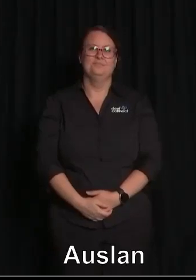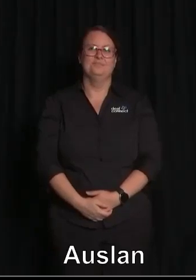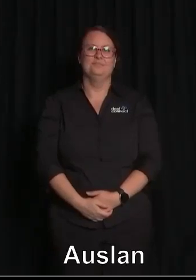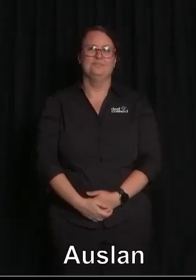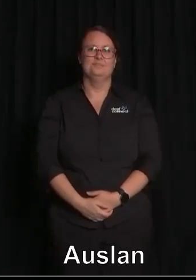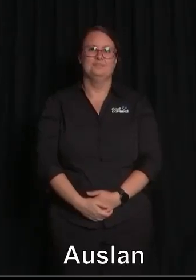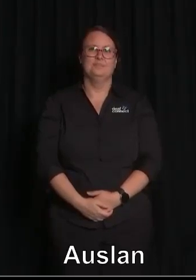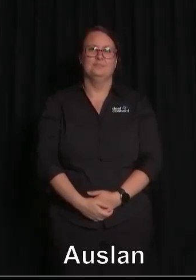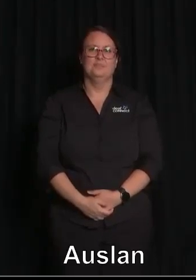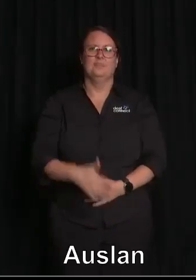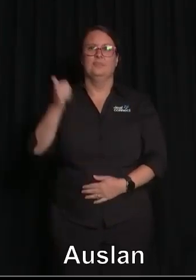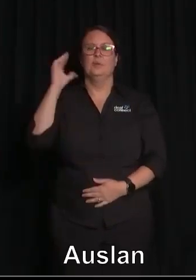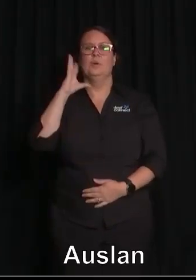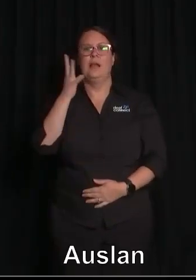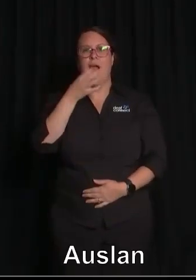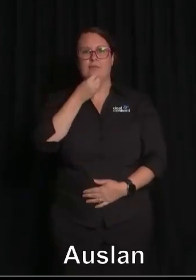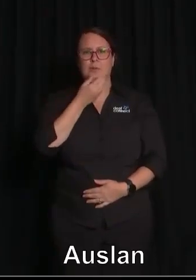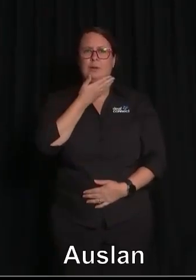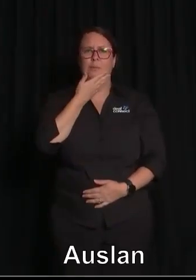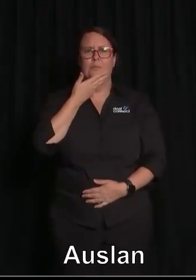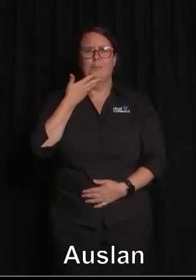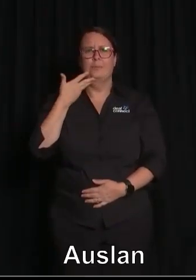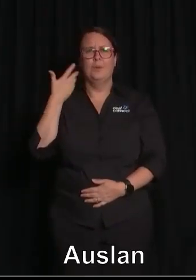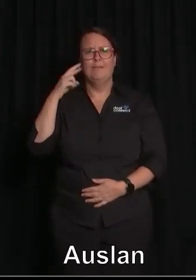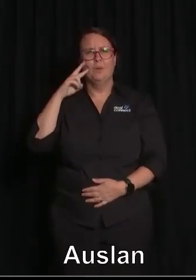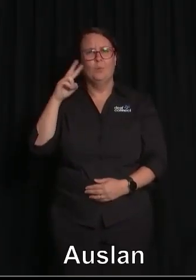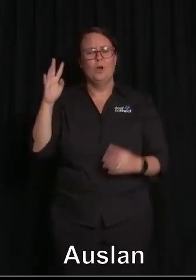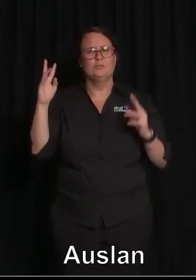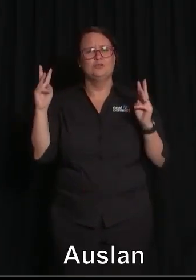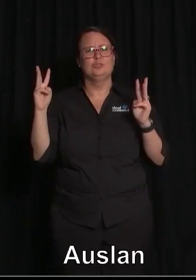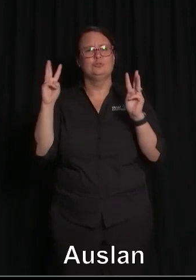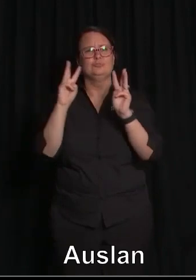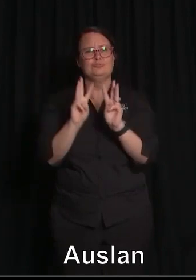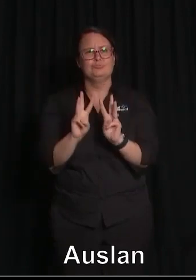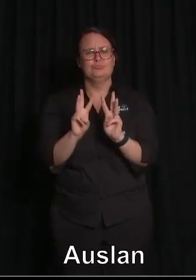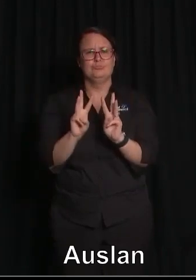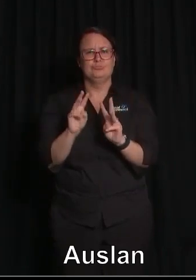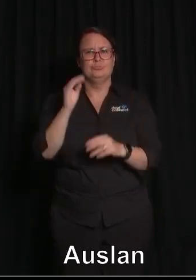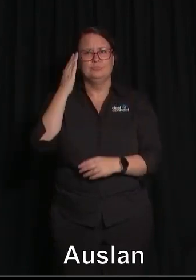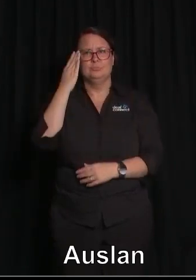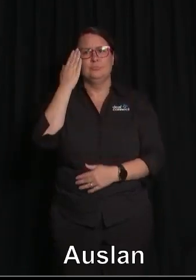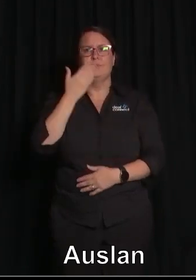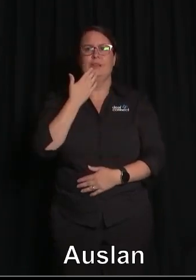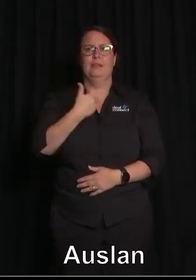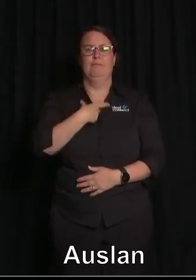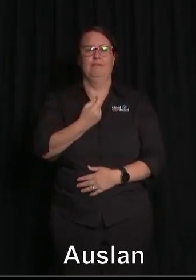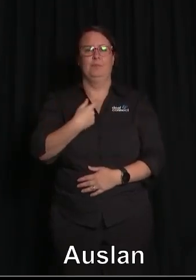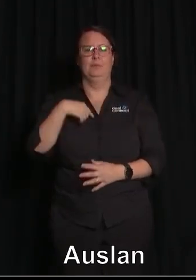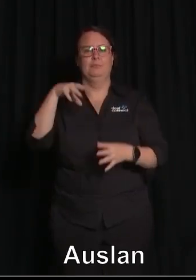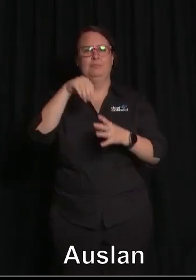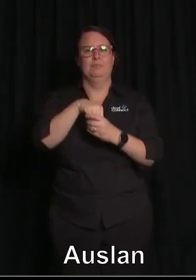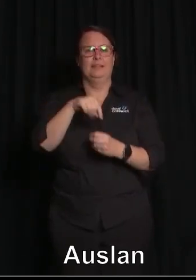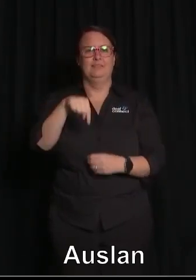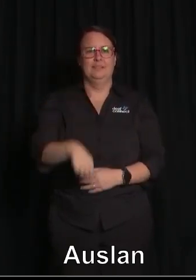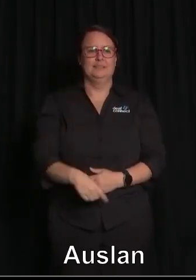Good afternoon. That was so beautiful. Thank you for inviting me to participate in this important ceremony.